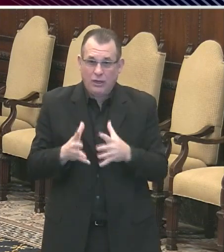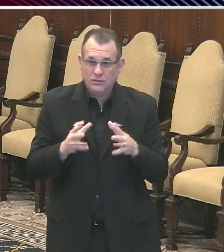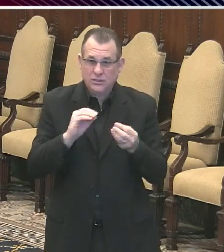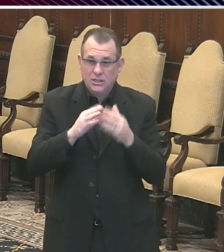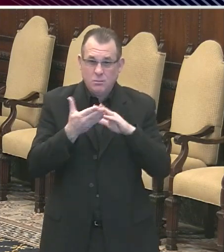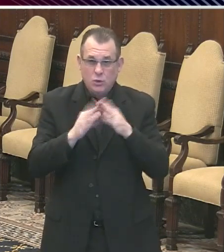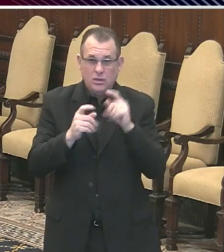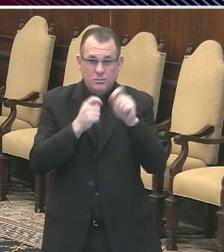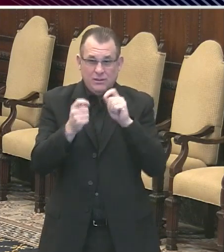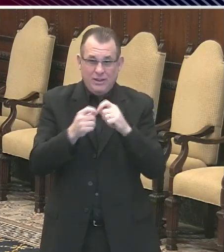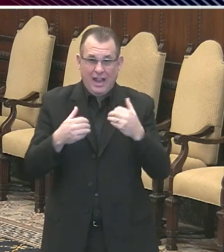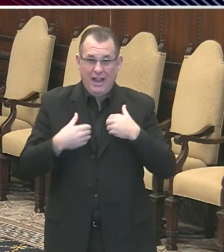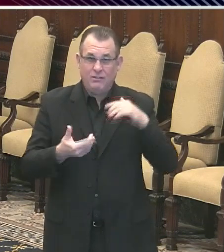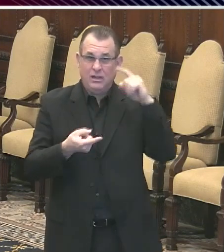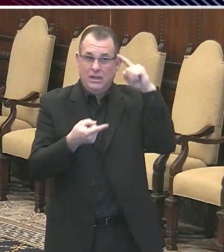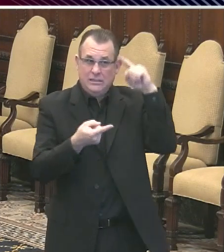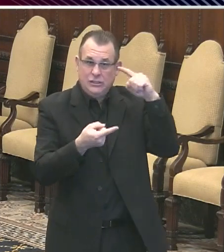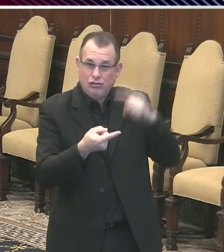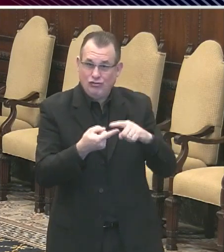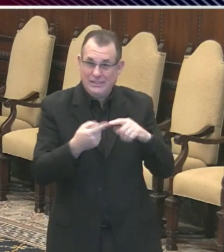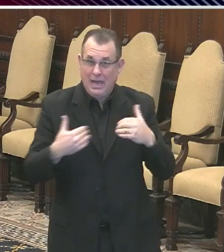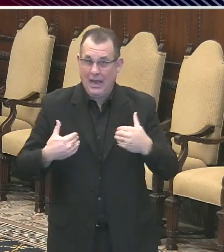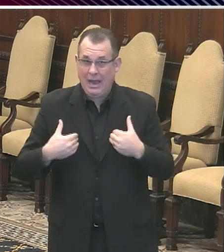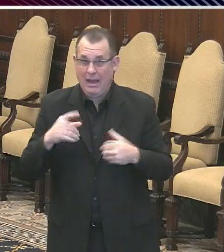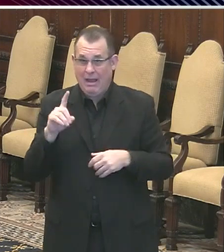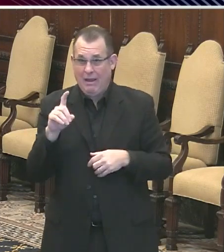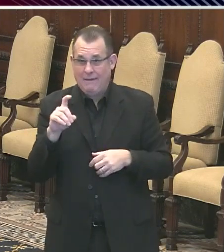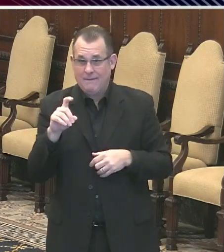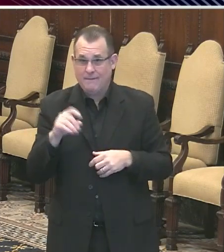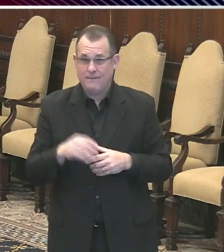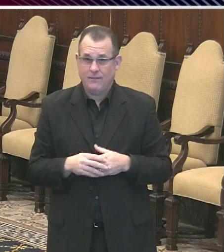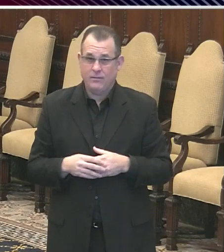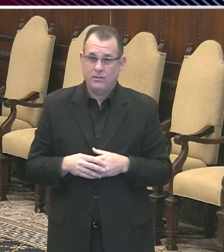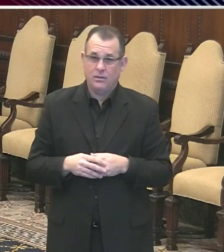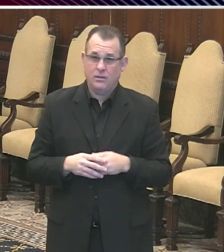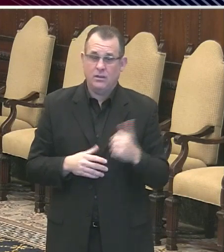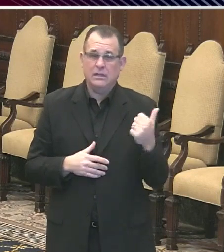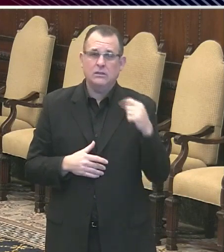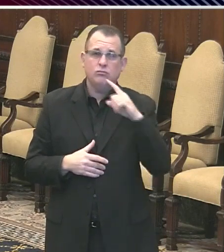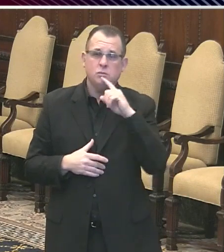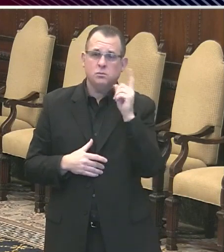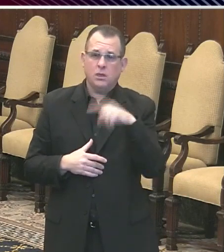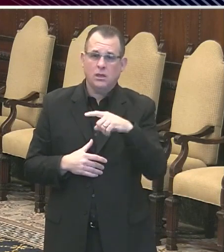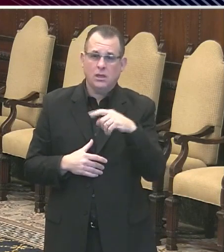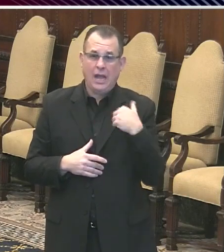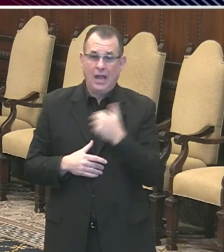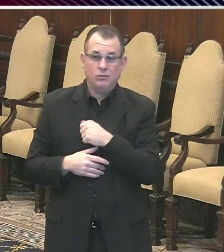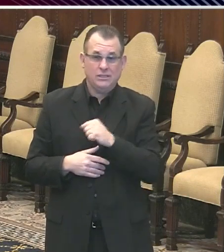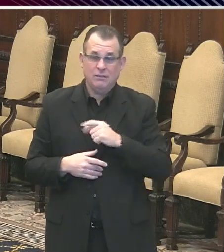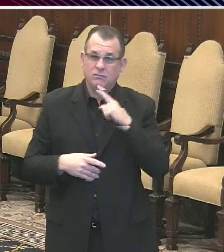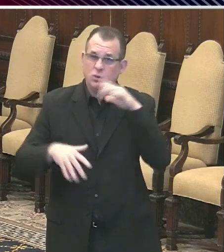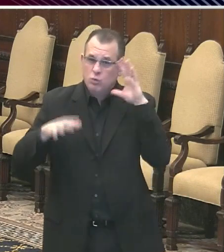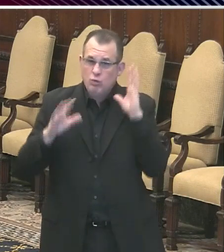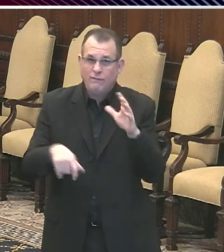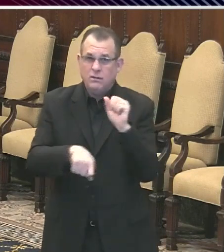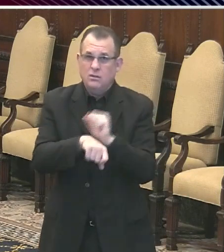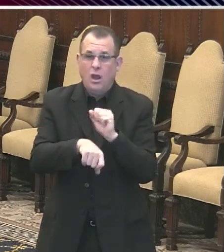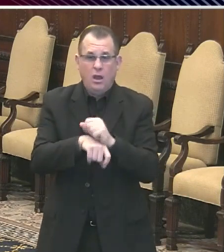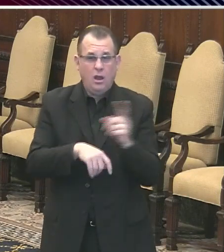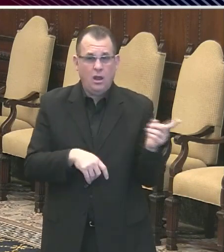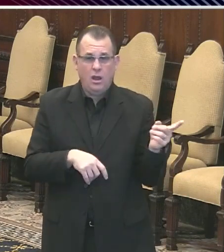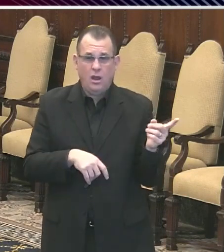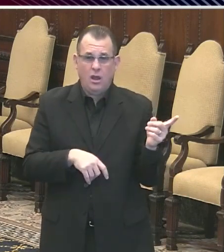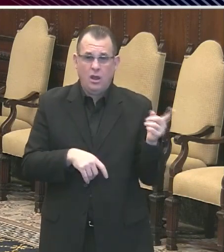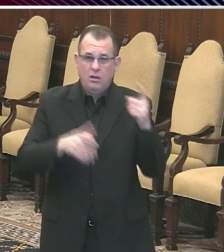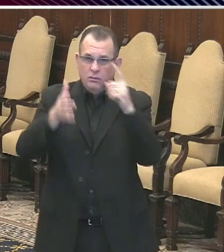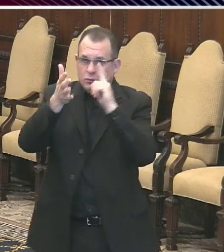Well, our staff has done a really good job in taking the data we have from cases of the coronavirus infection and matching it against other databases to pick up the missing information